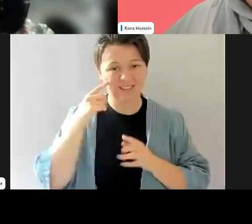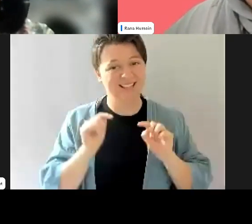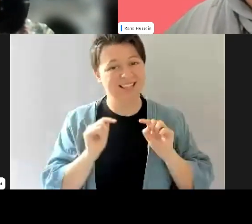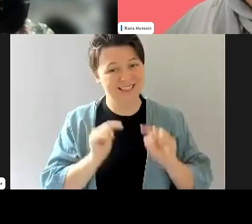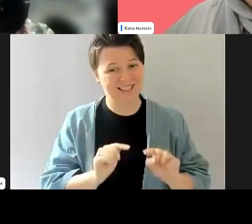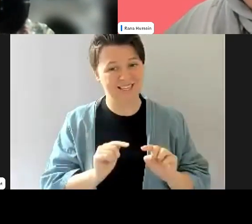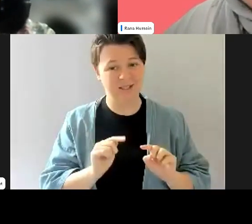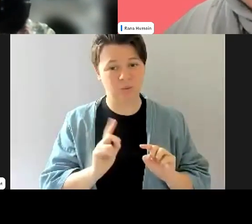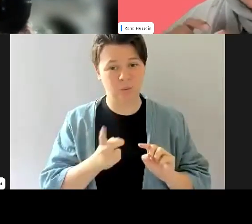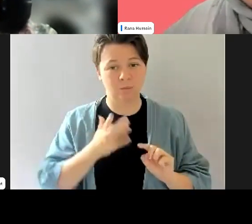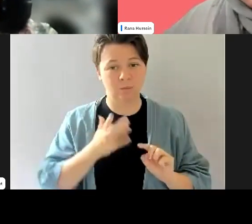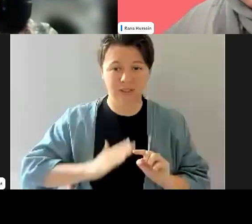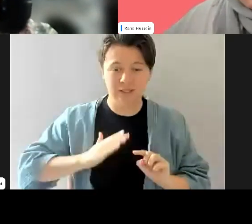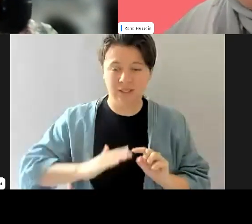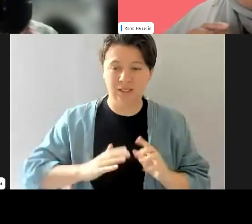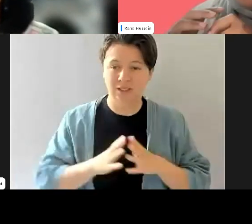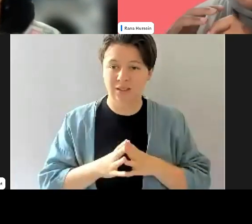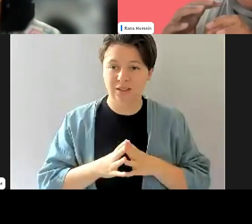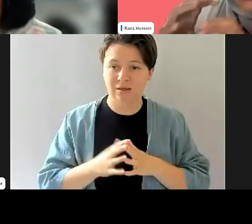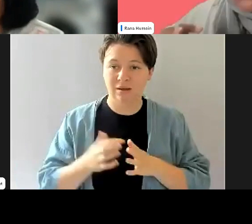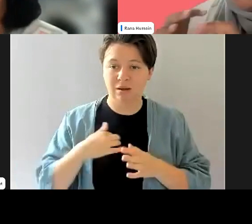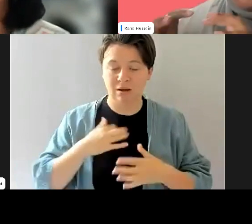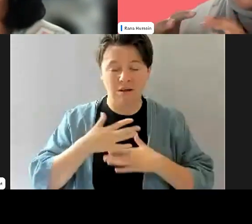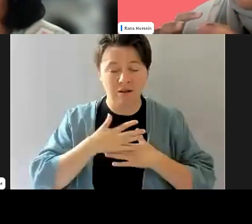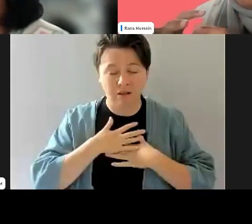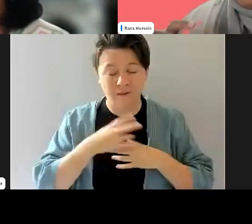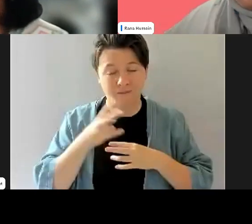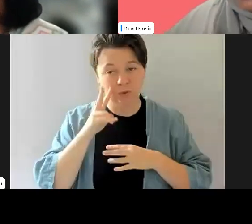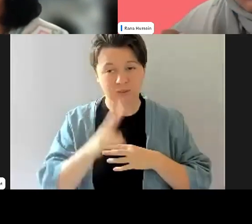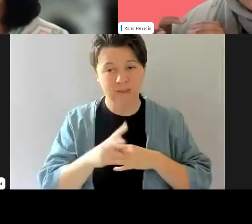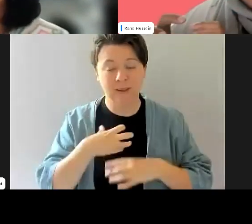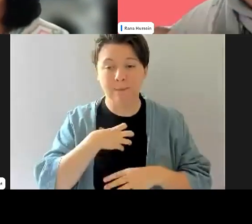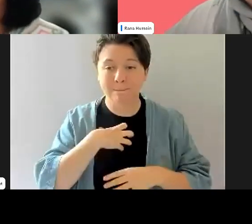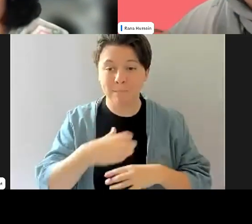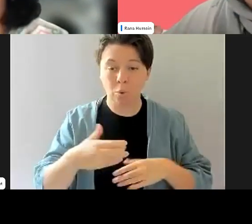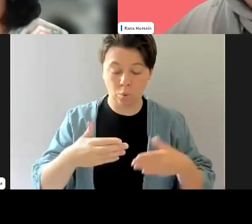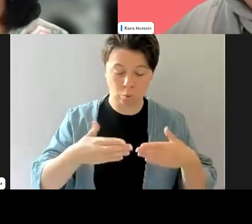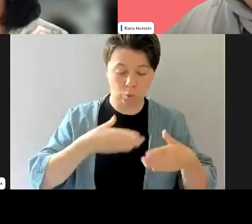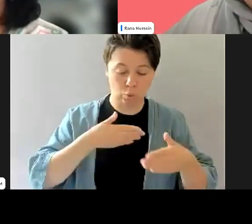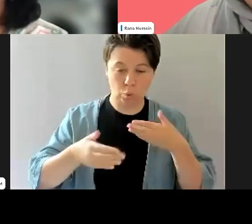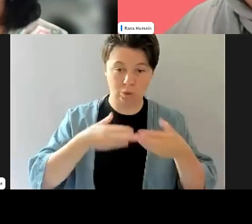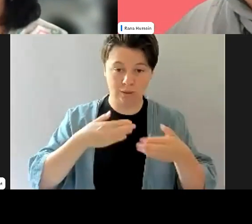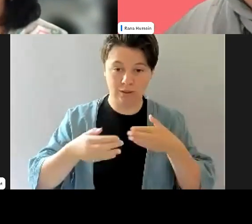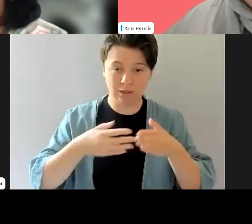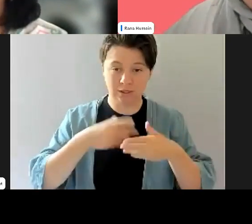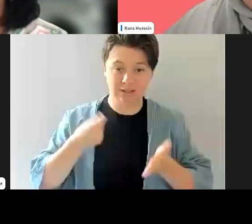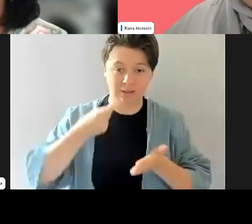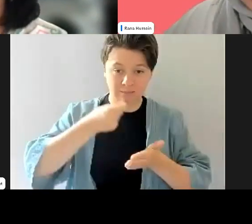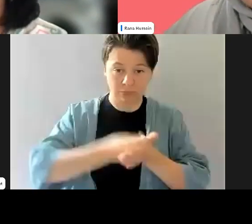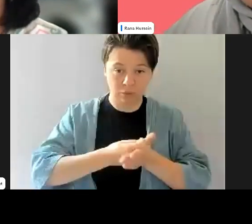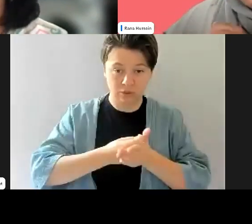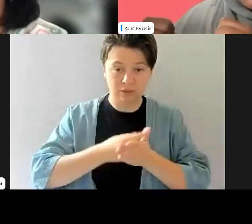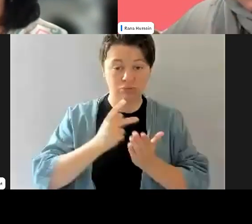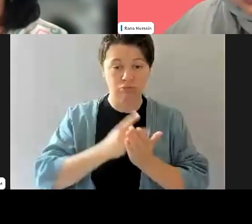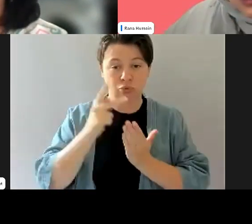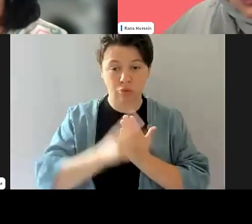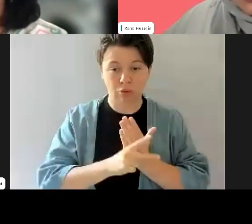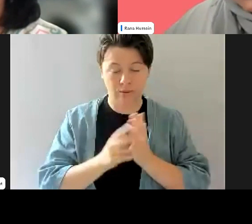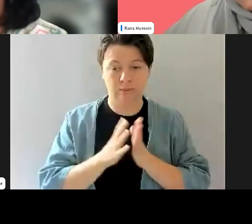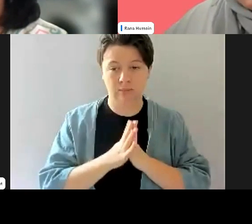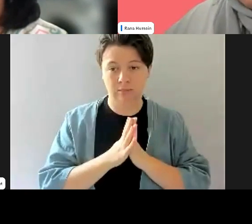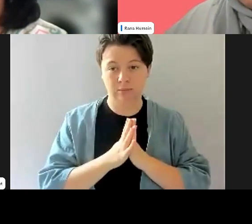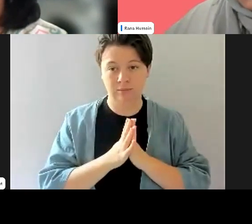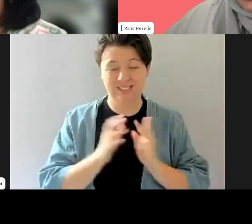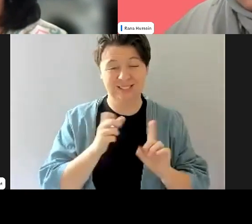takes. We, I would love to see much more kind of organized sponsorship programs, um, and particularly